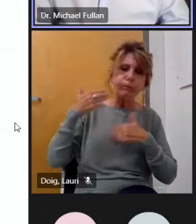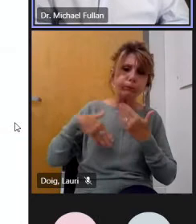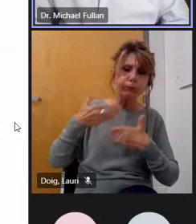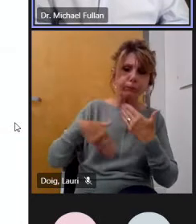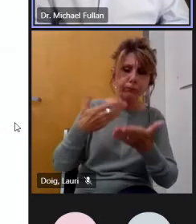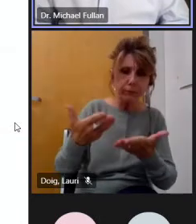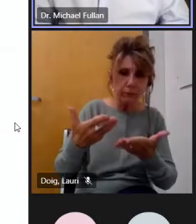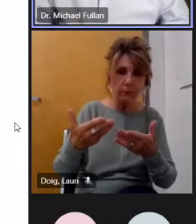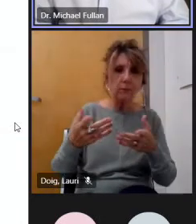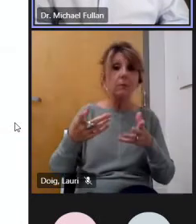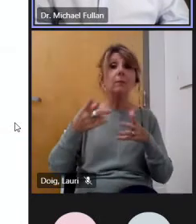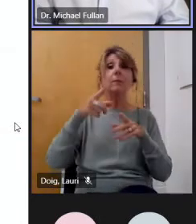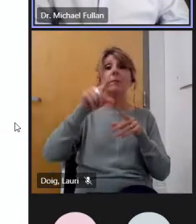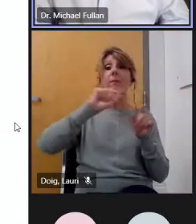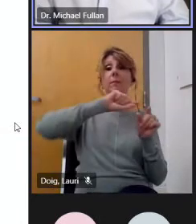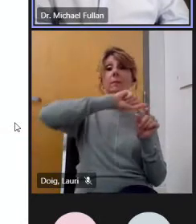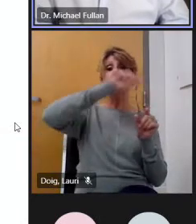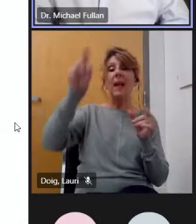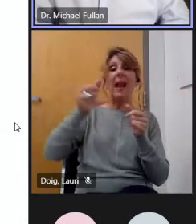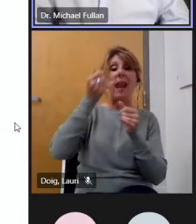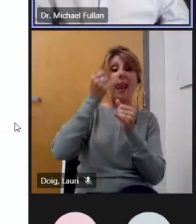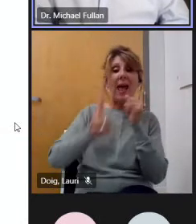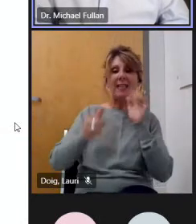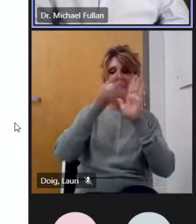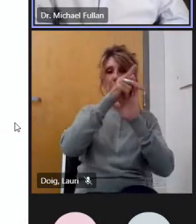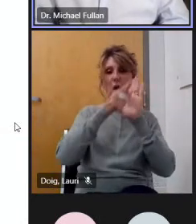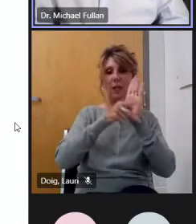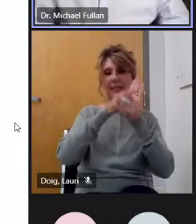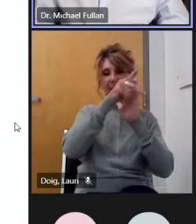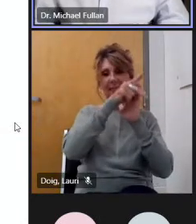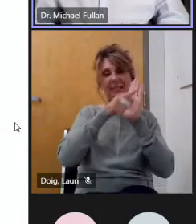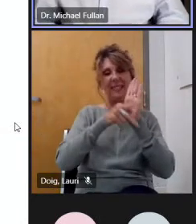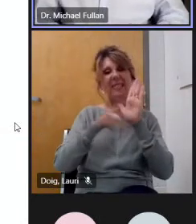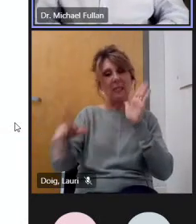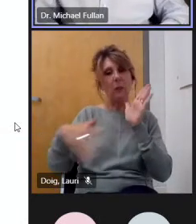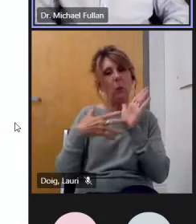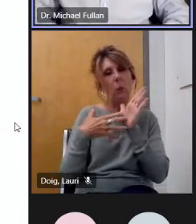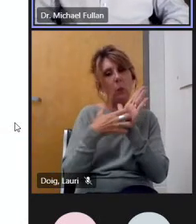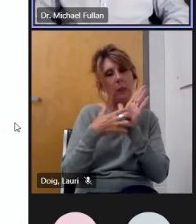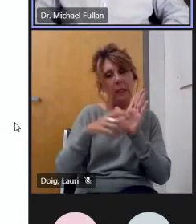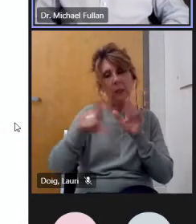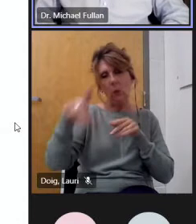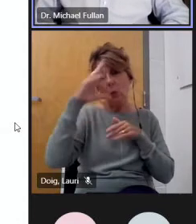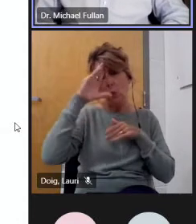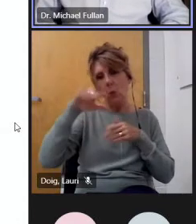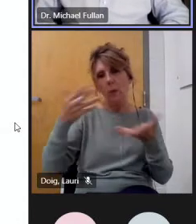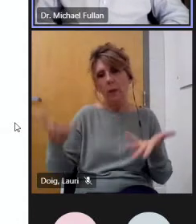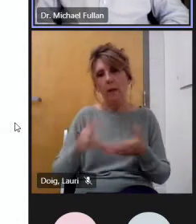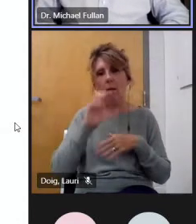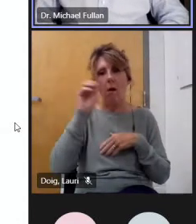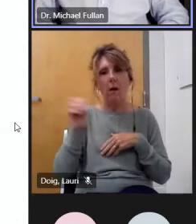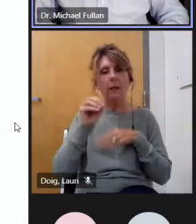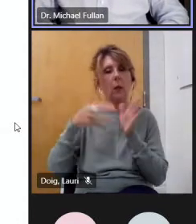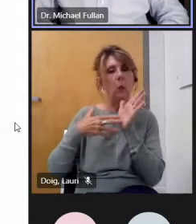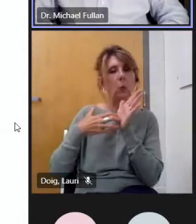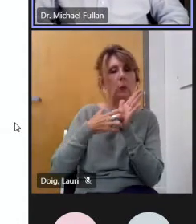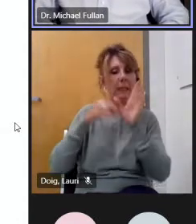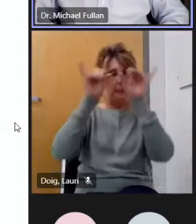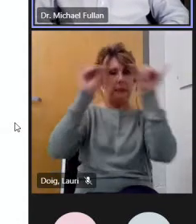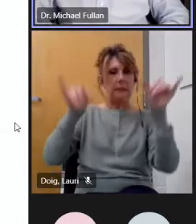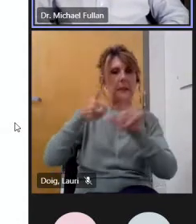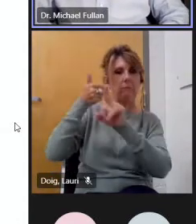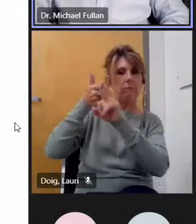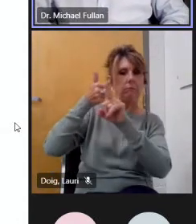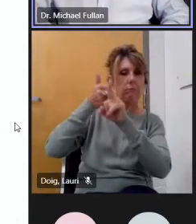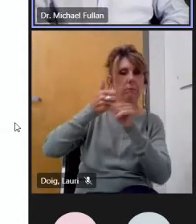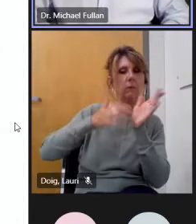and i'm going to say this is the weakest of the three levels you you will know that in ontario and we work and at one time we worked closely with